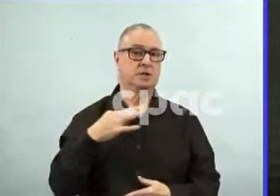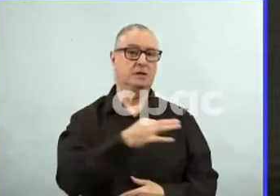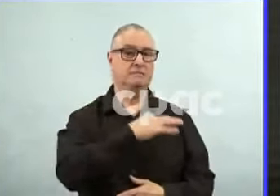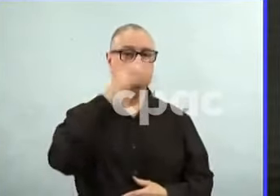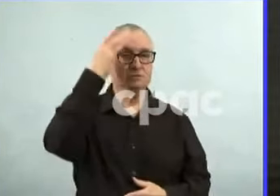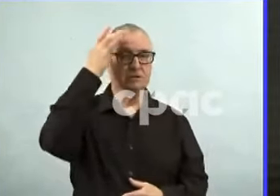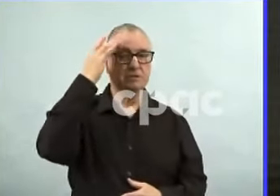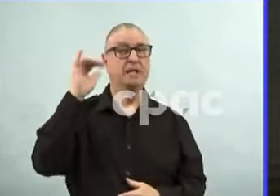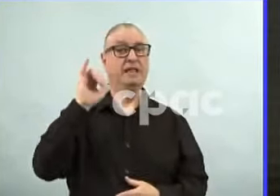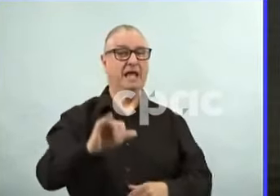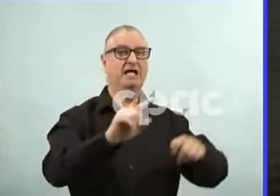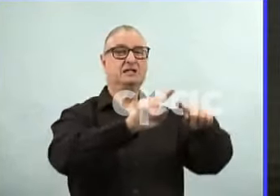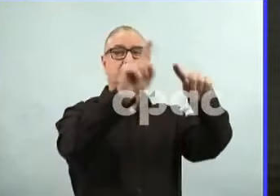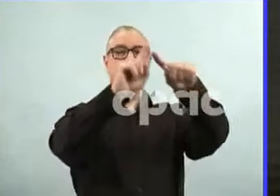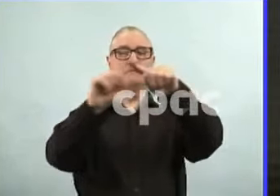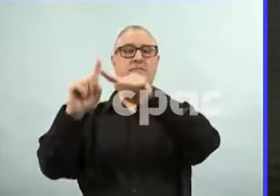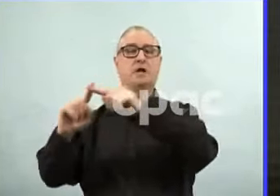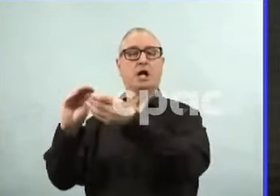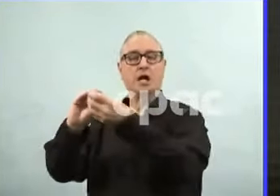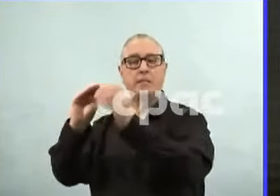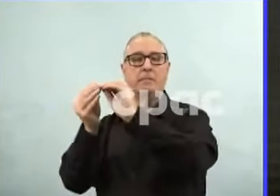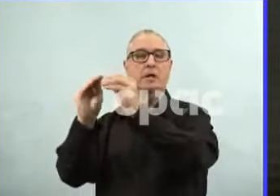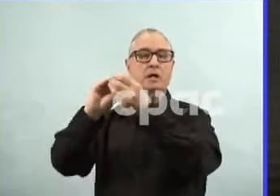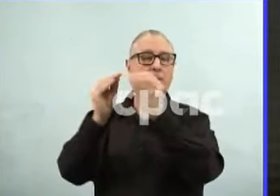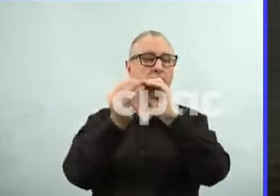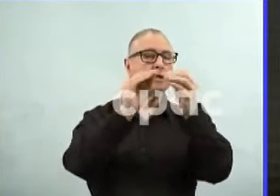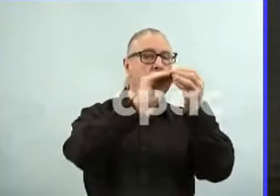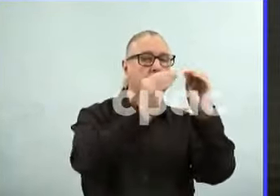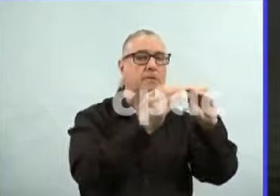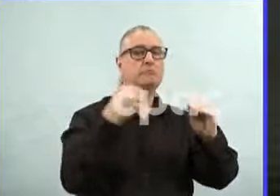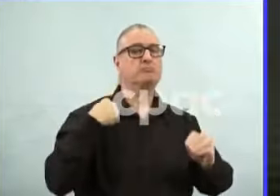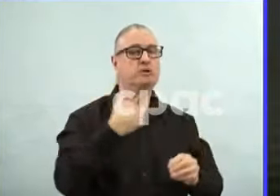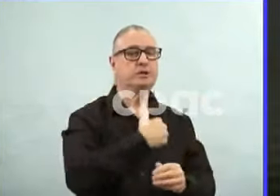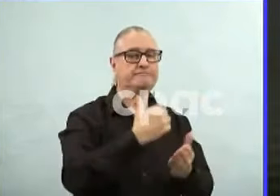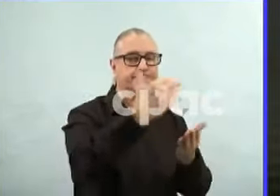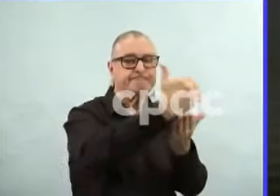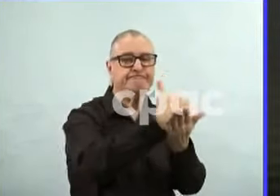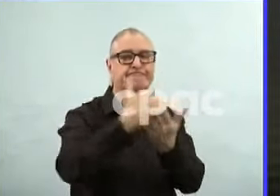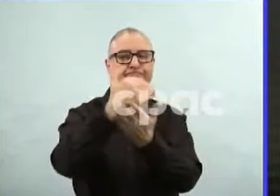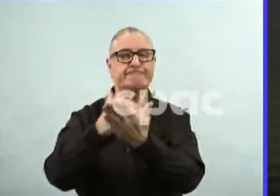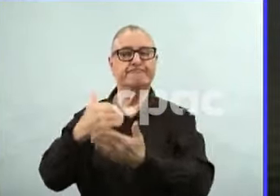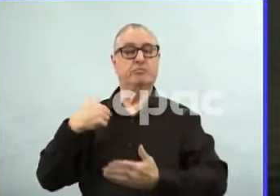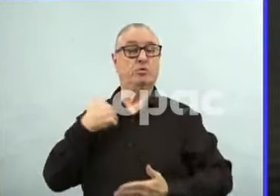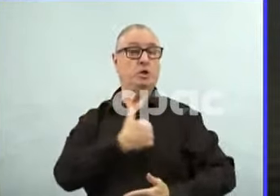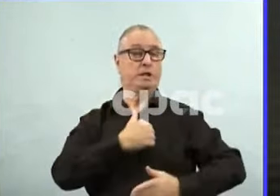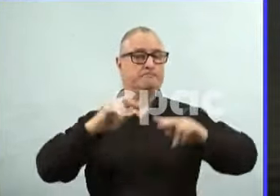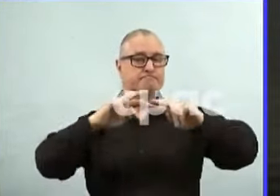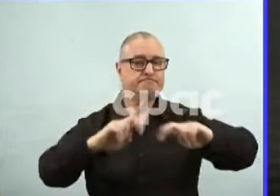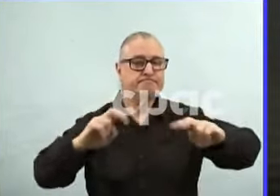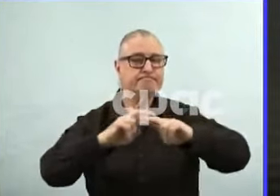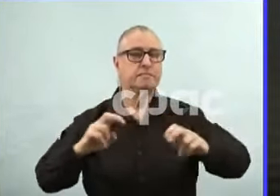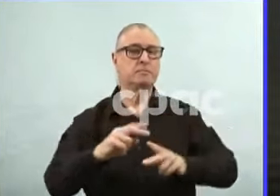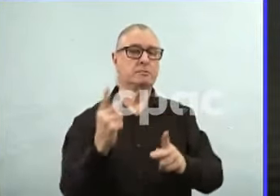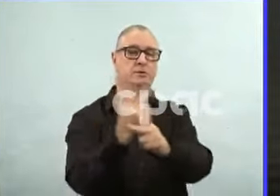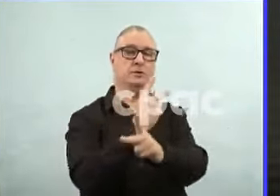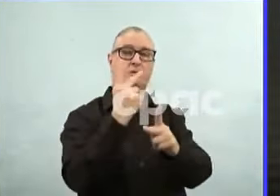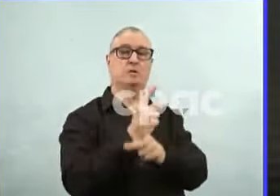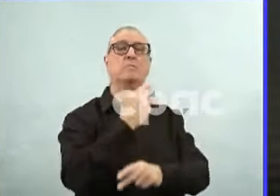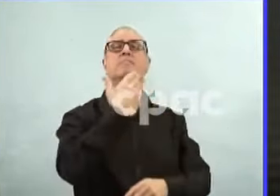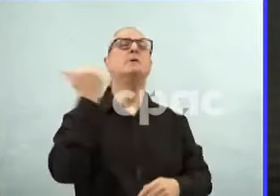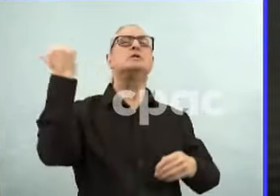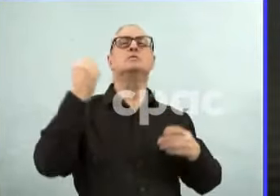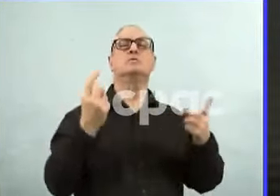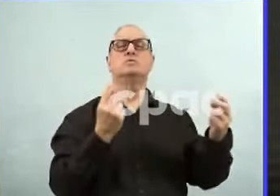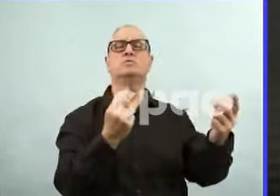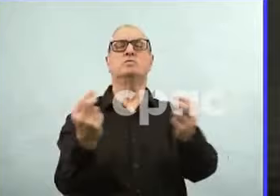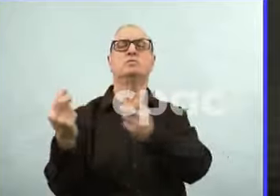again, you know, we use that to come up with where we felt recommendations should be, and that's what we did as of yesterday morning. And we'll